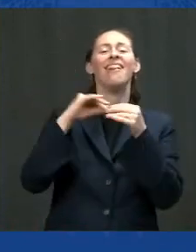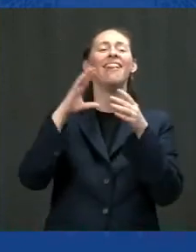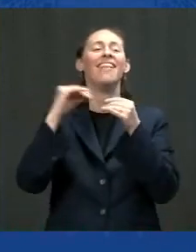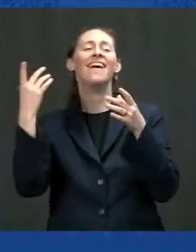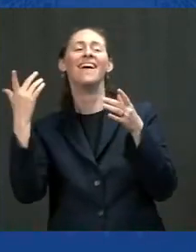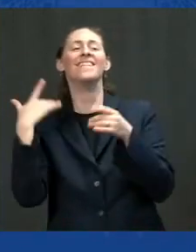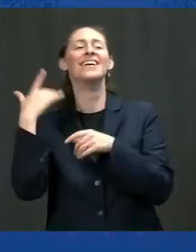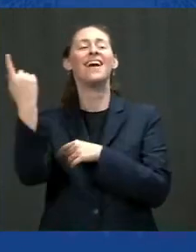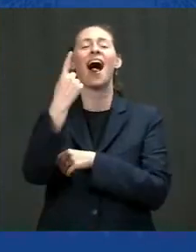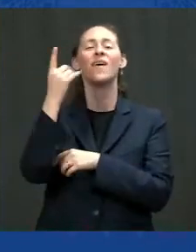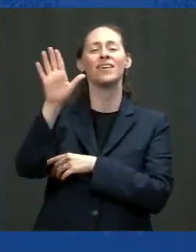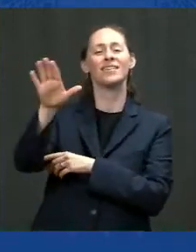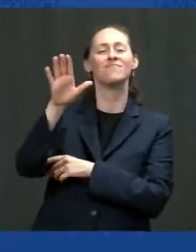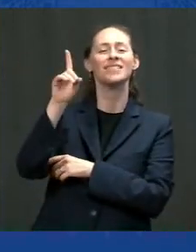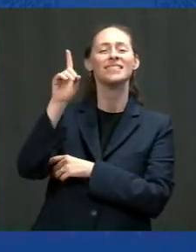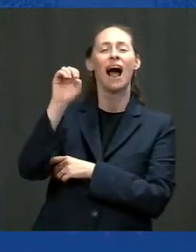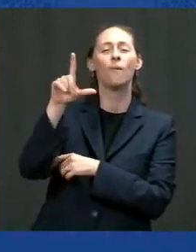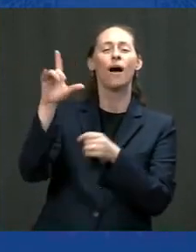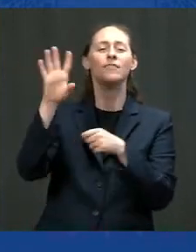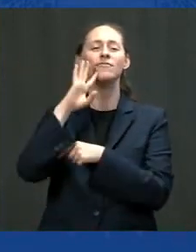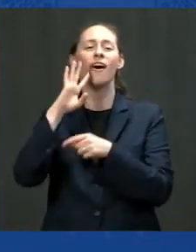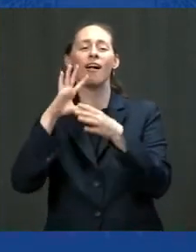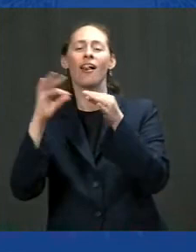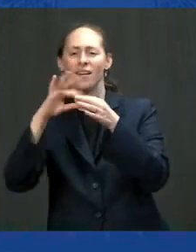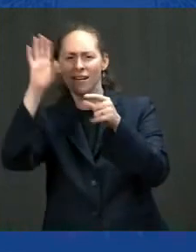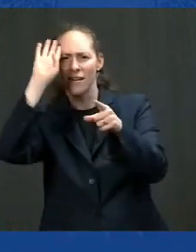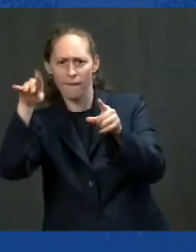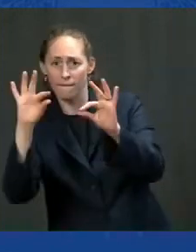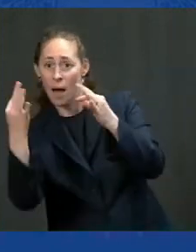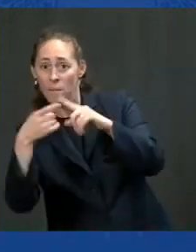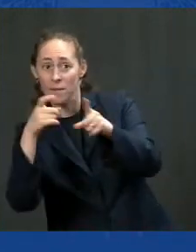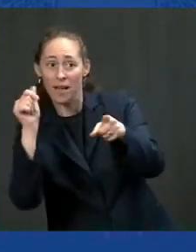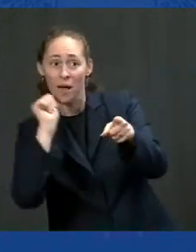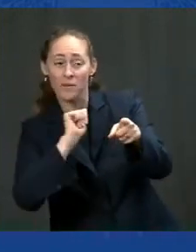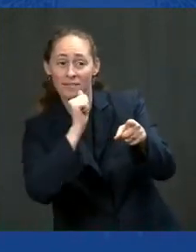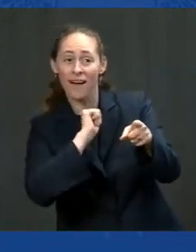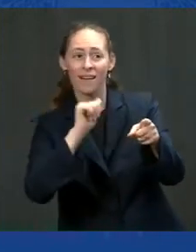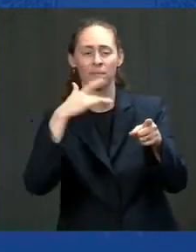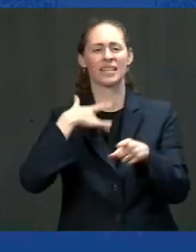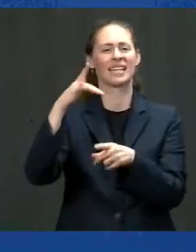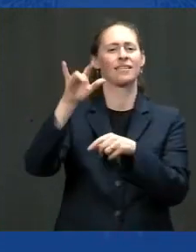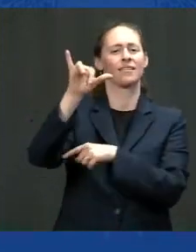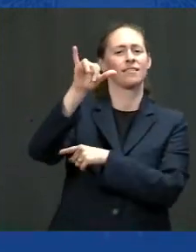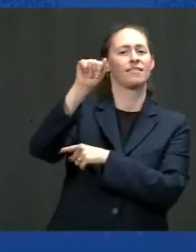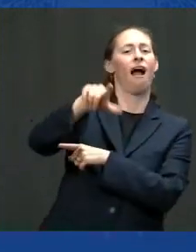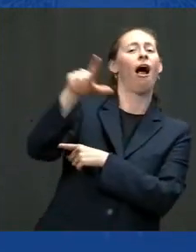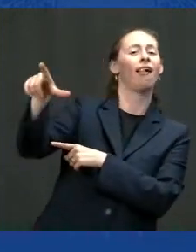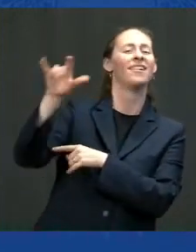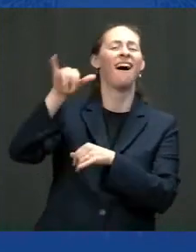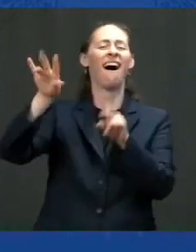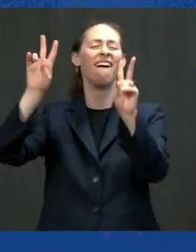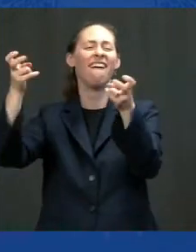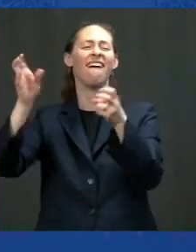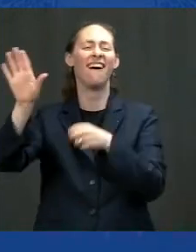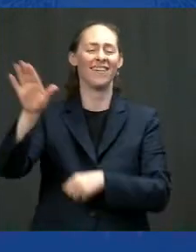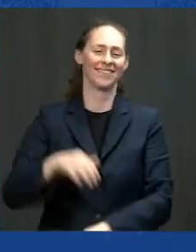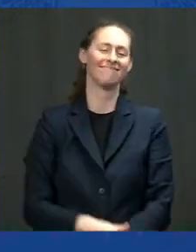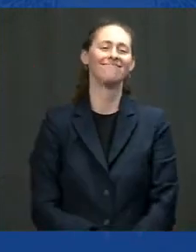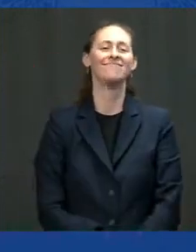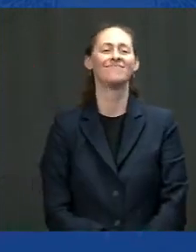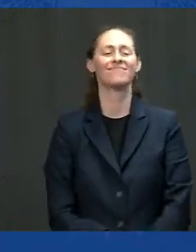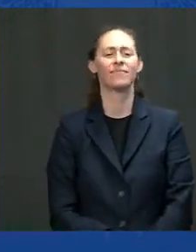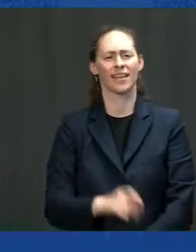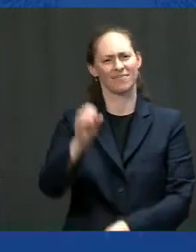got family from alabama and uh you've been a tireless champion for the working men and women of lehigh